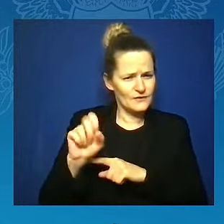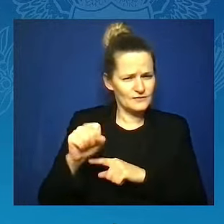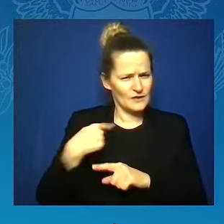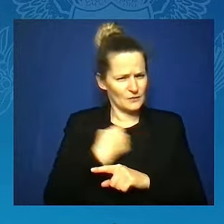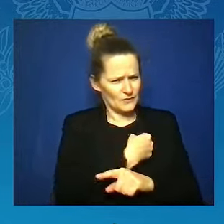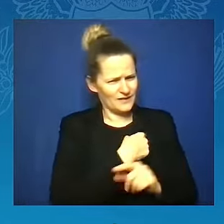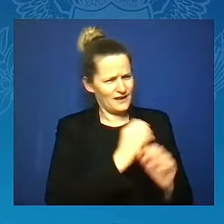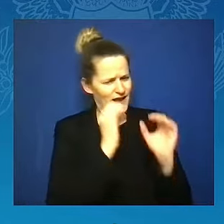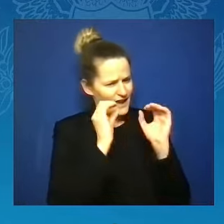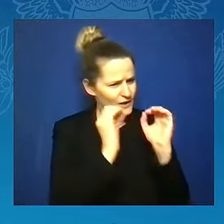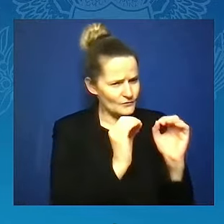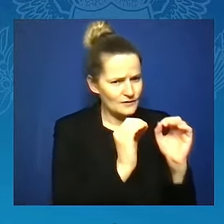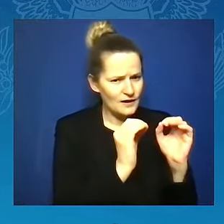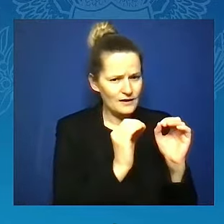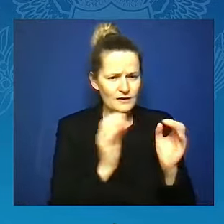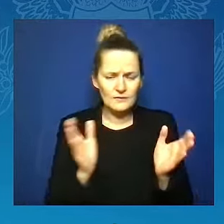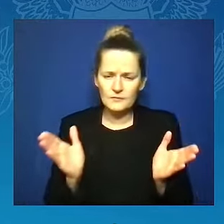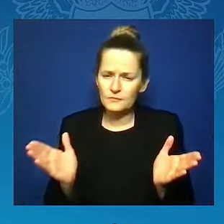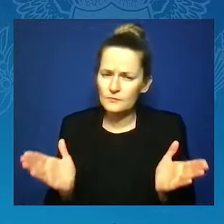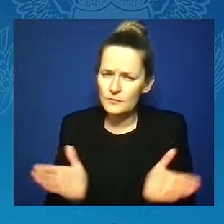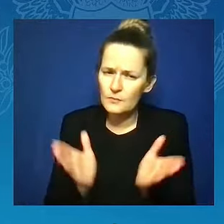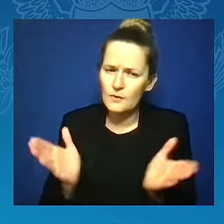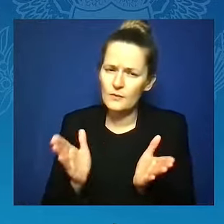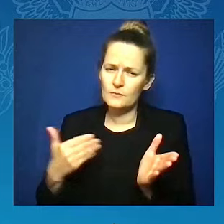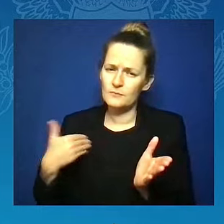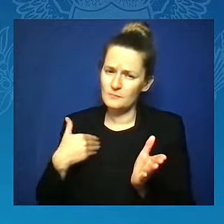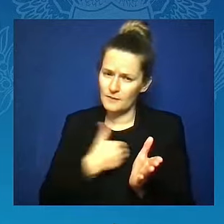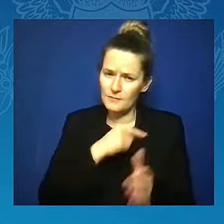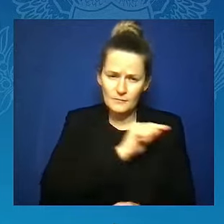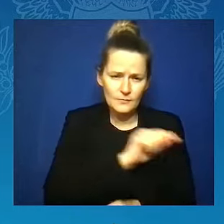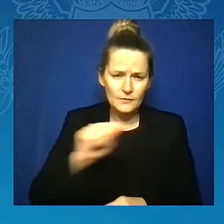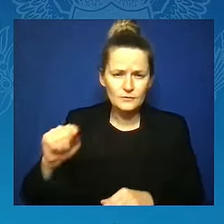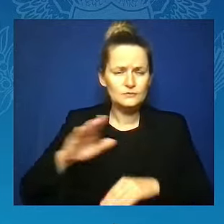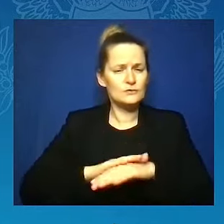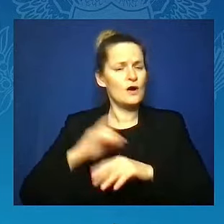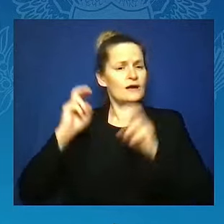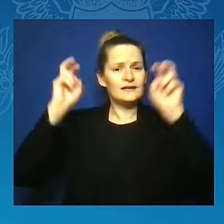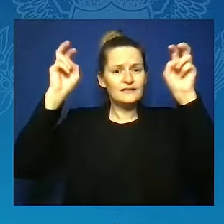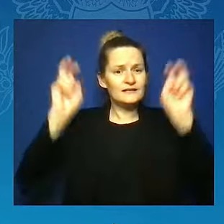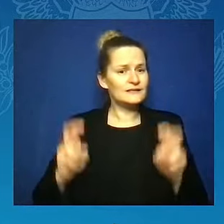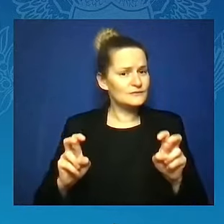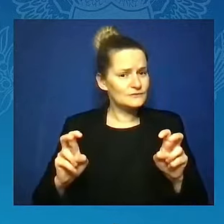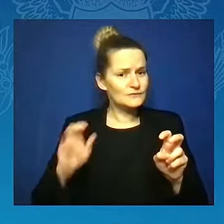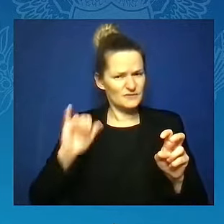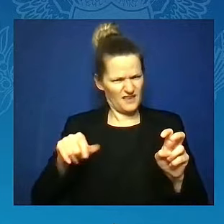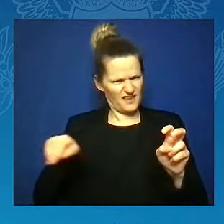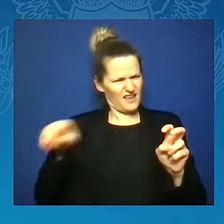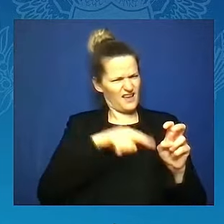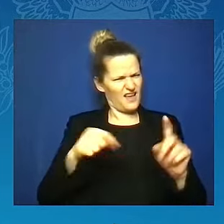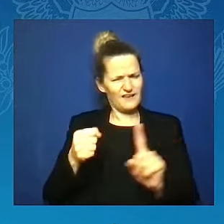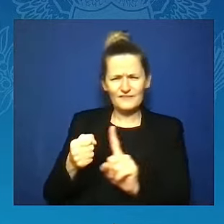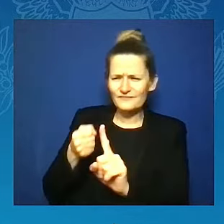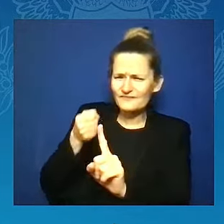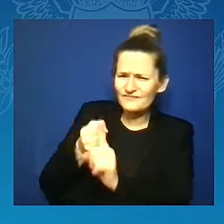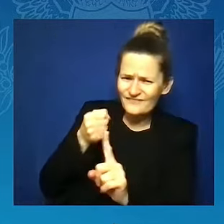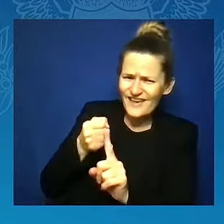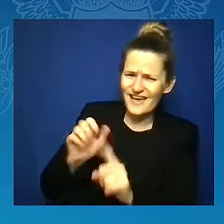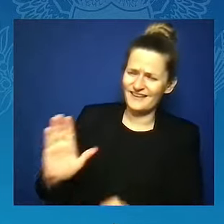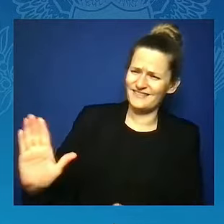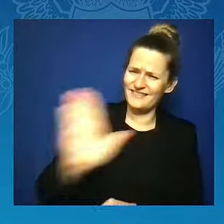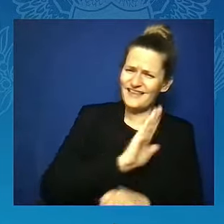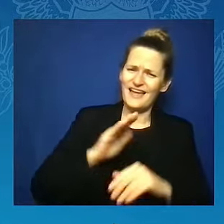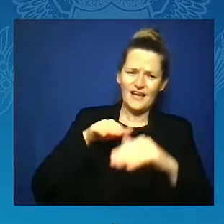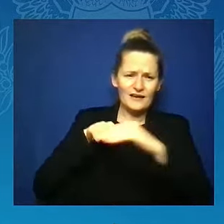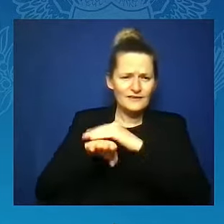on issues that affect their access to equity, safety, and growth. Members exercise